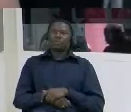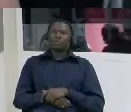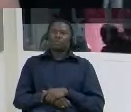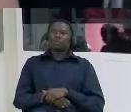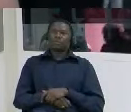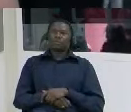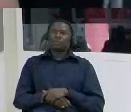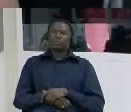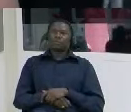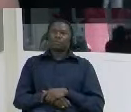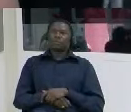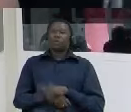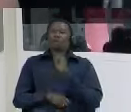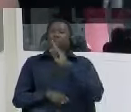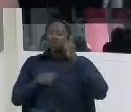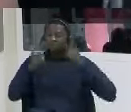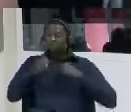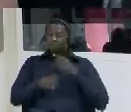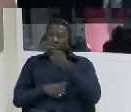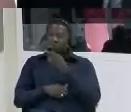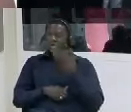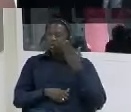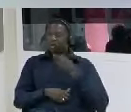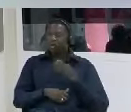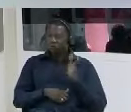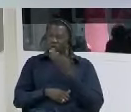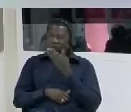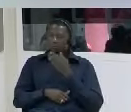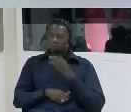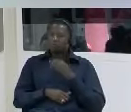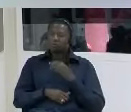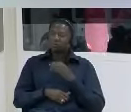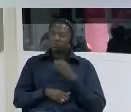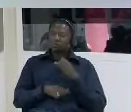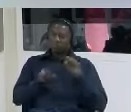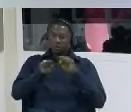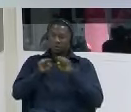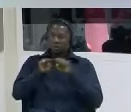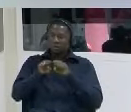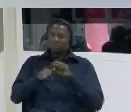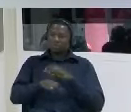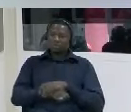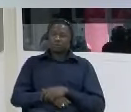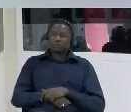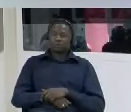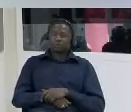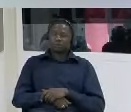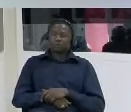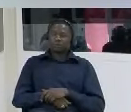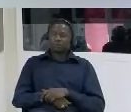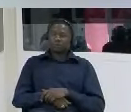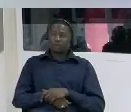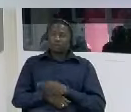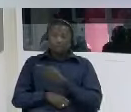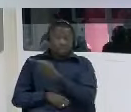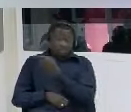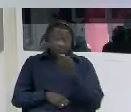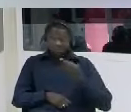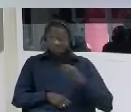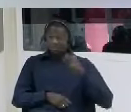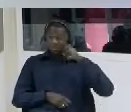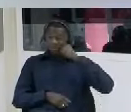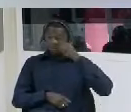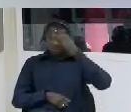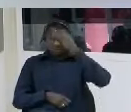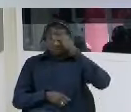went to senegal that is these junglers they just they were looking for me wanted me to go to yajama and apologize